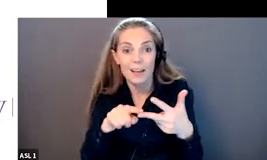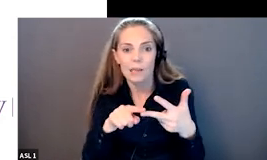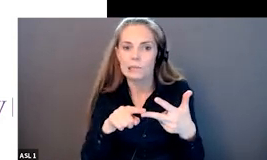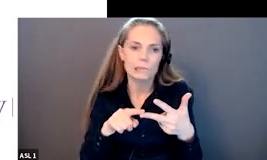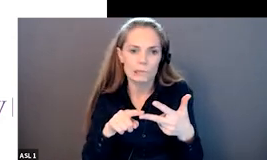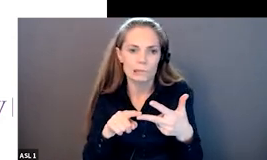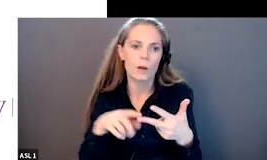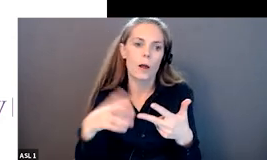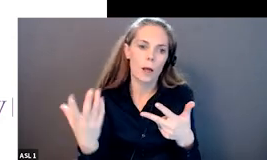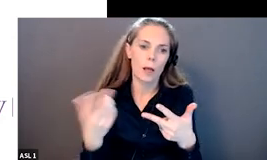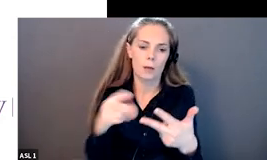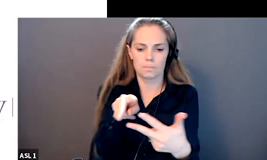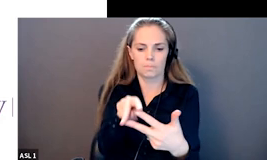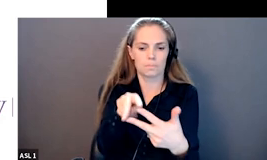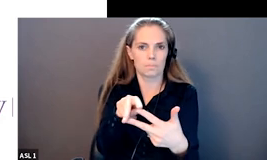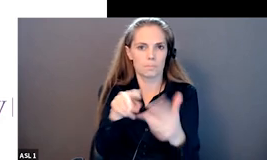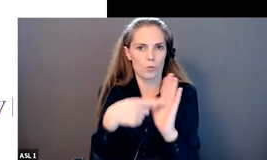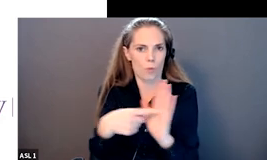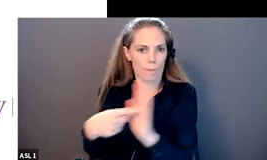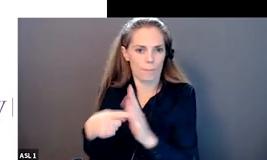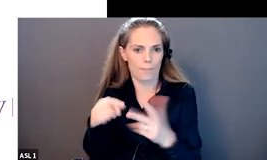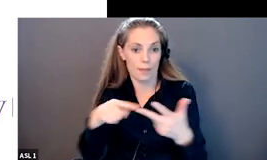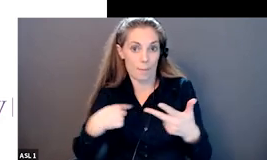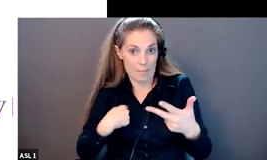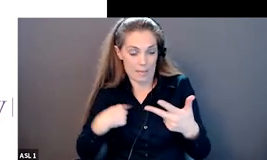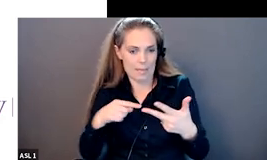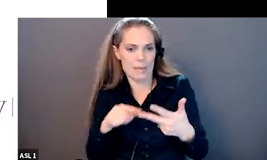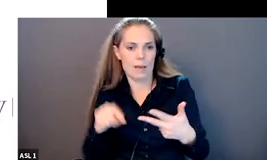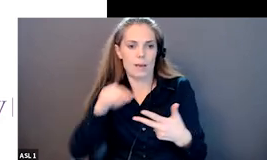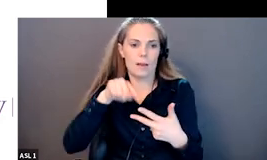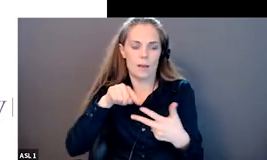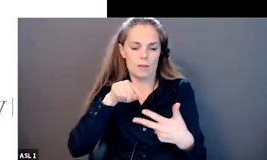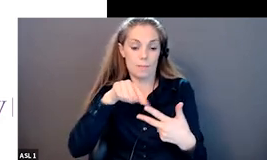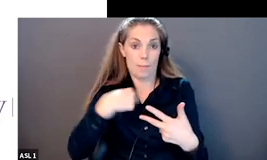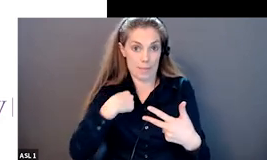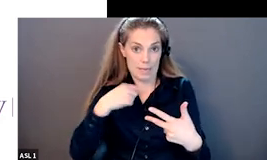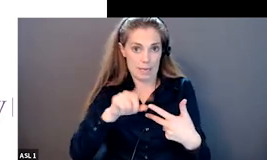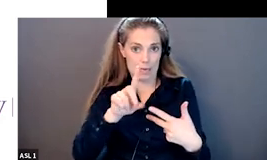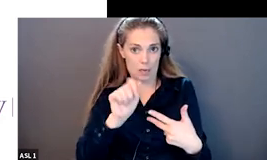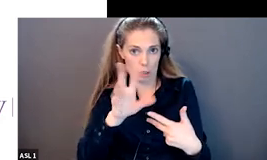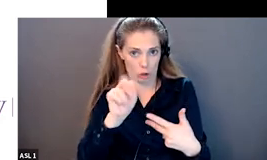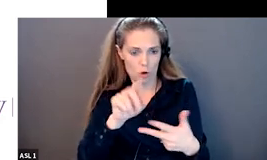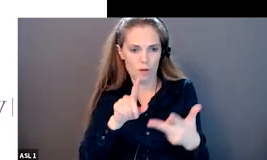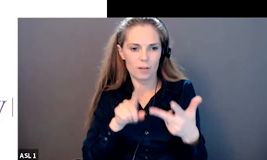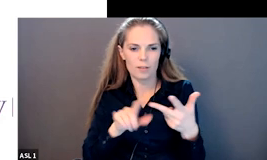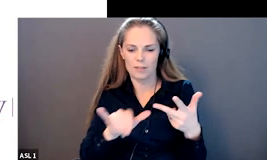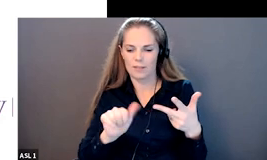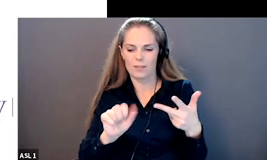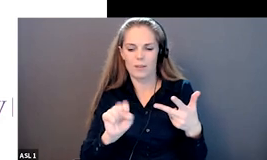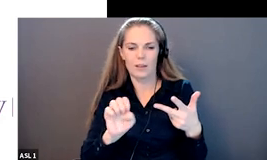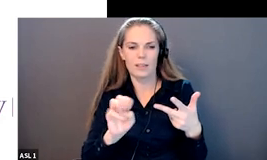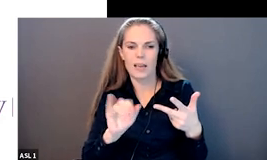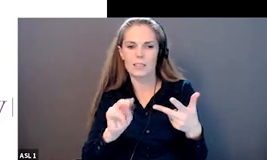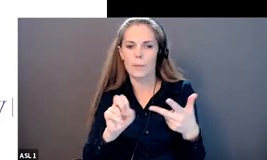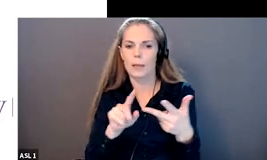together we connect we conducted key informant interviews three focus groups with former ytf participants